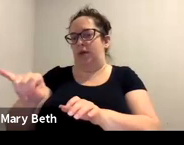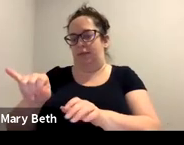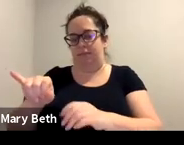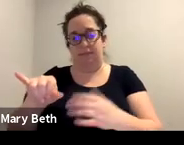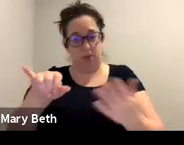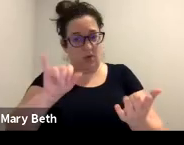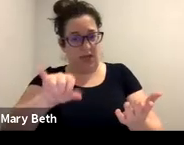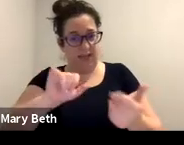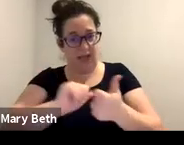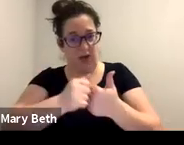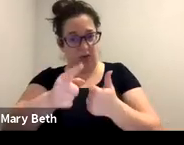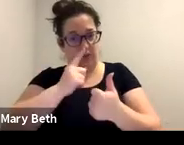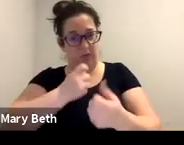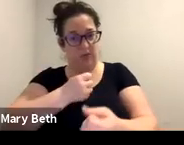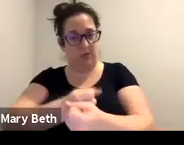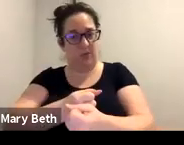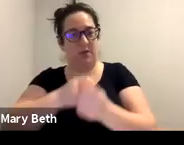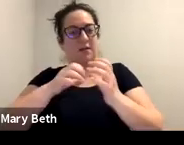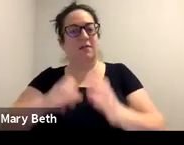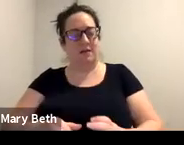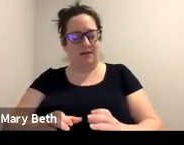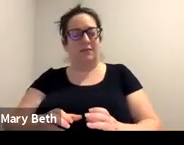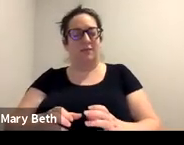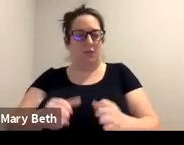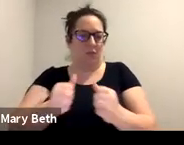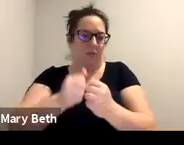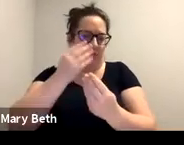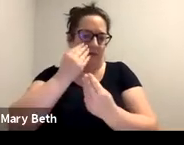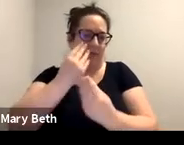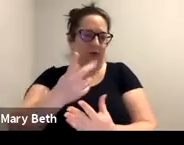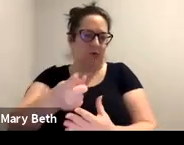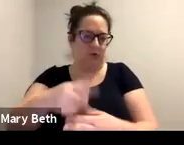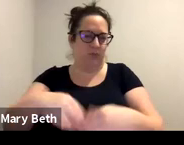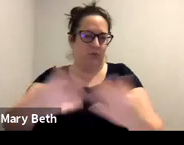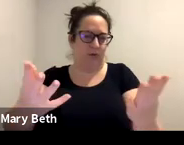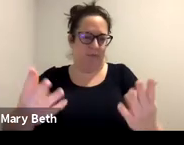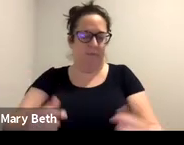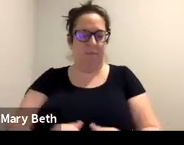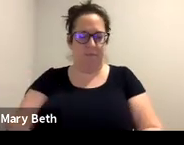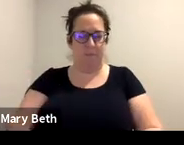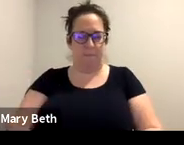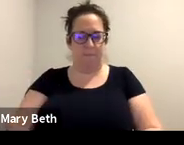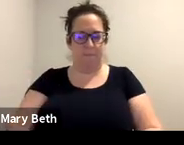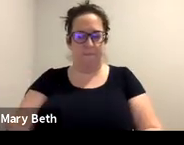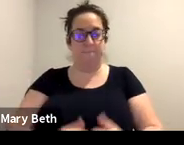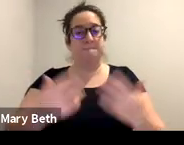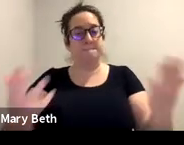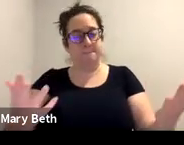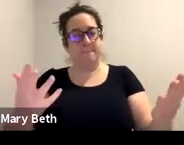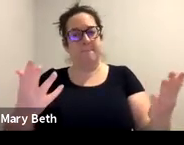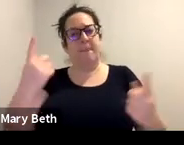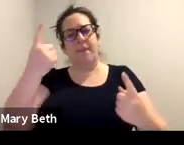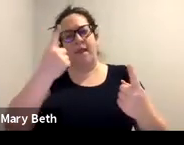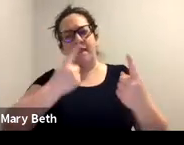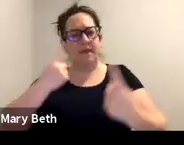um, with the information that we do provide. So, you know, thinking about like